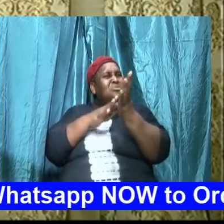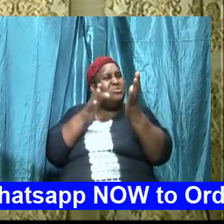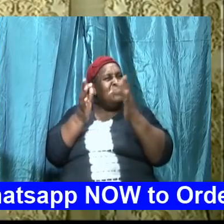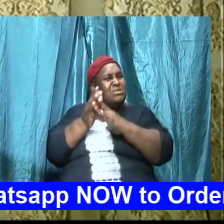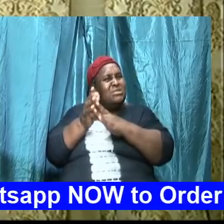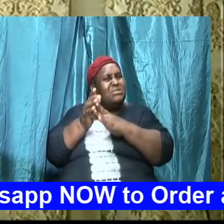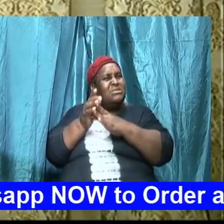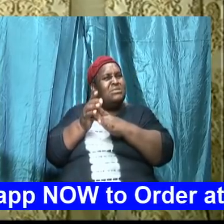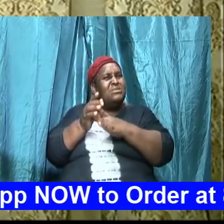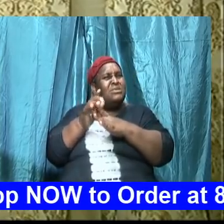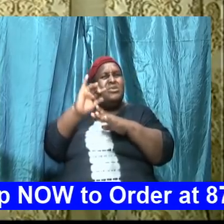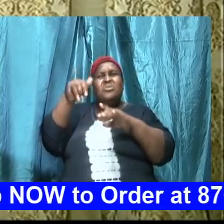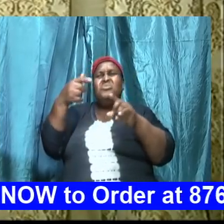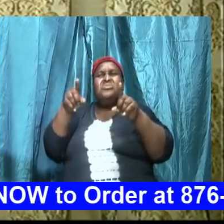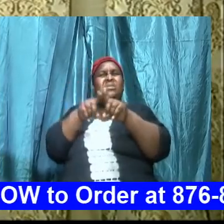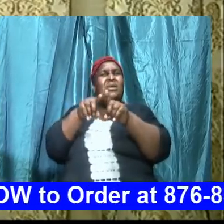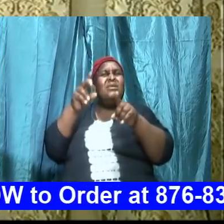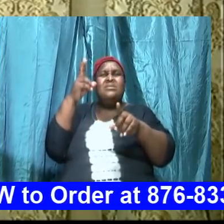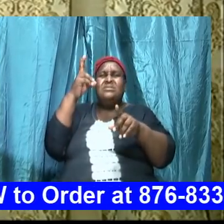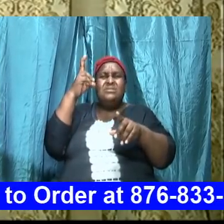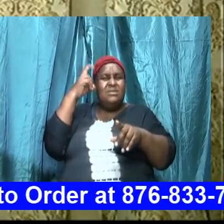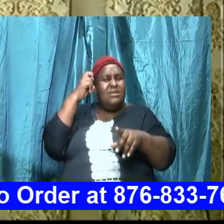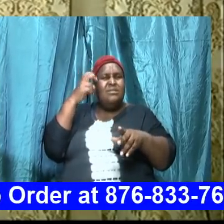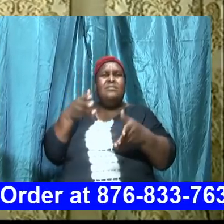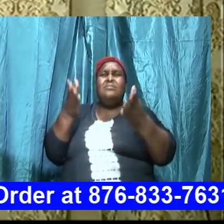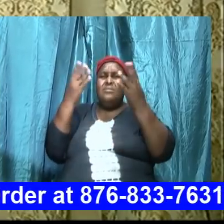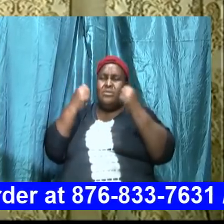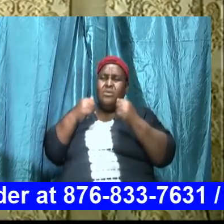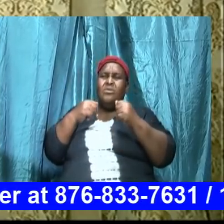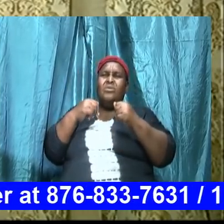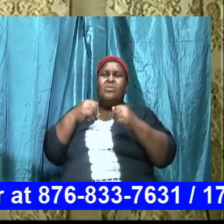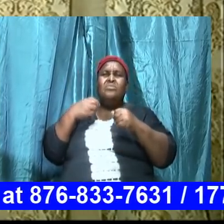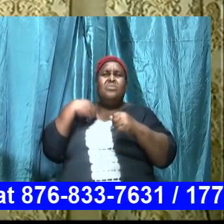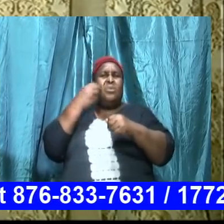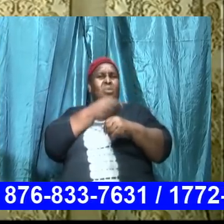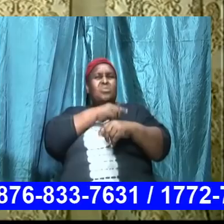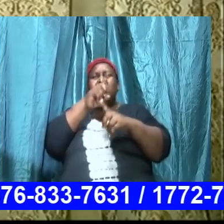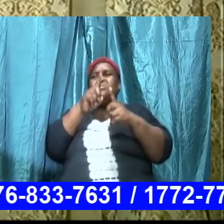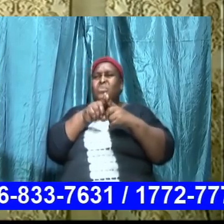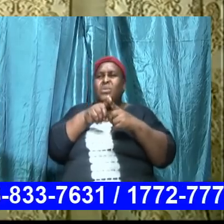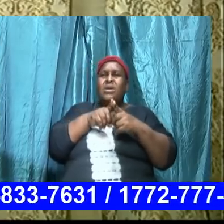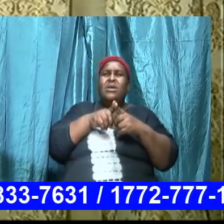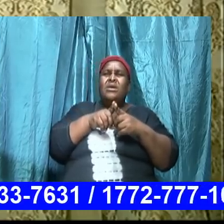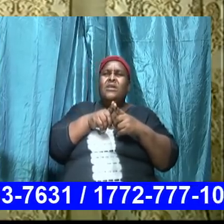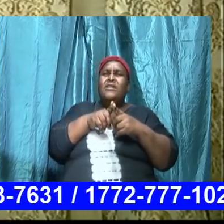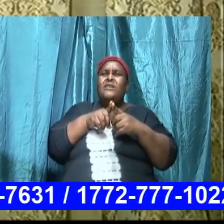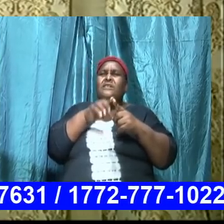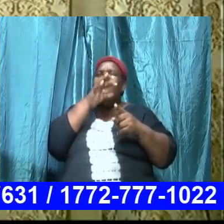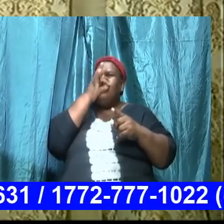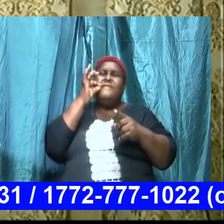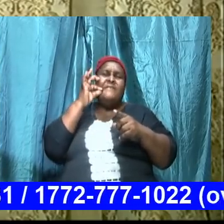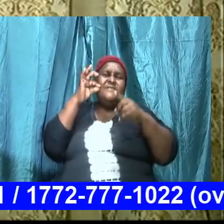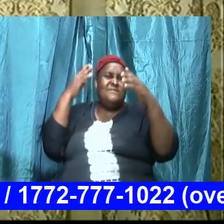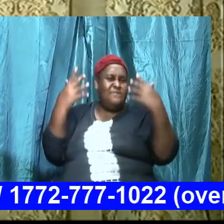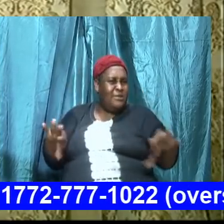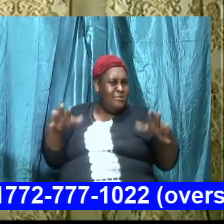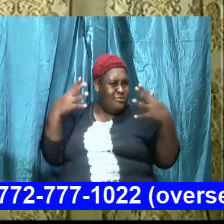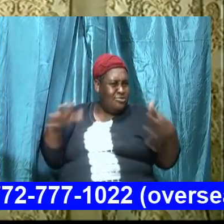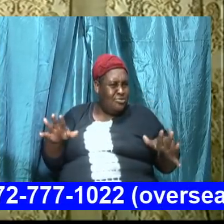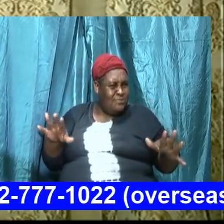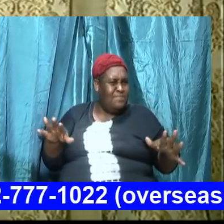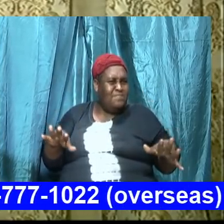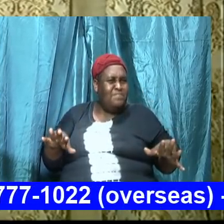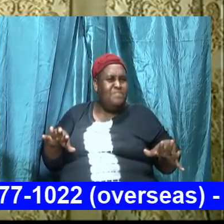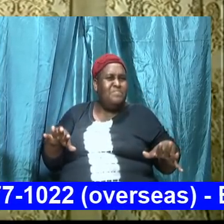all of us brethren I am telling us this is not just doing something because of Bible study